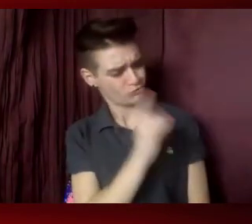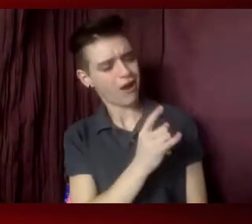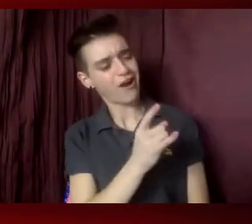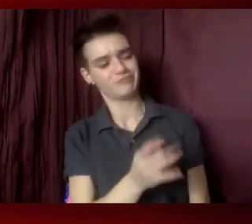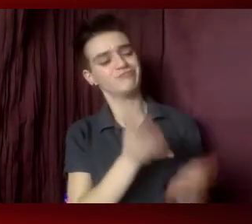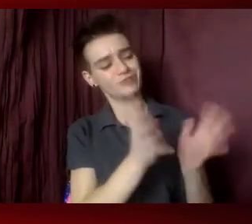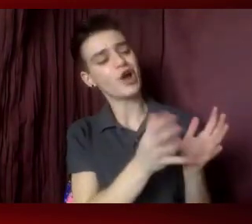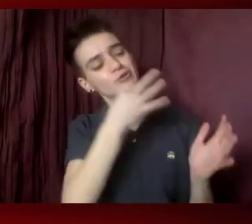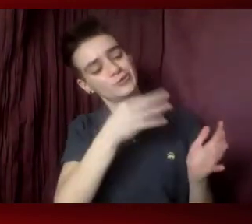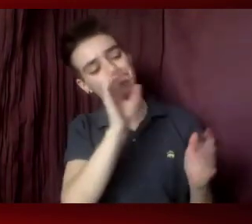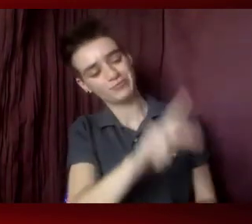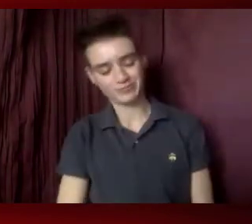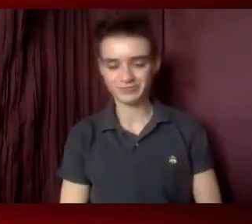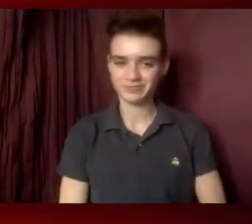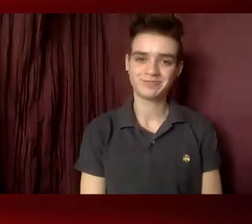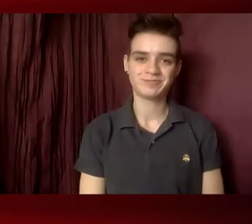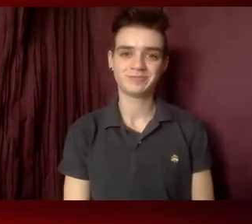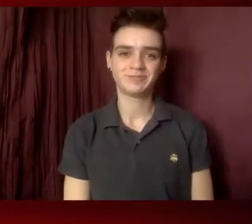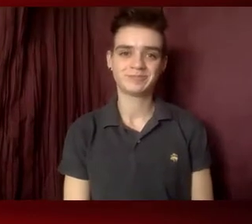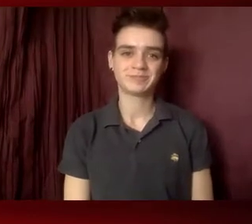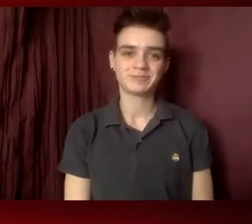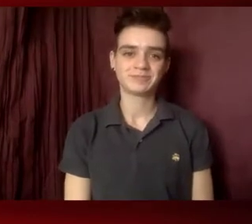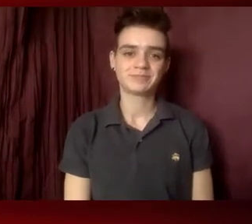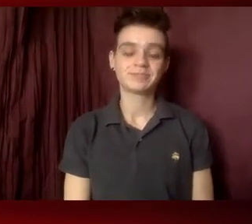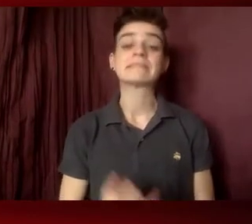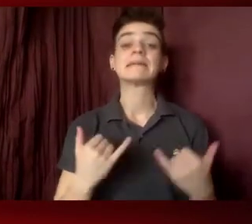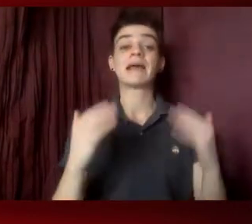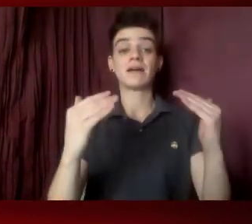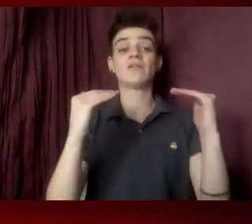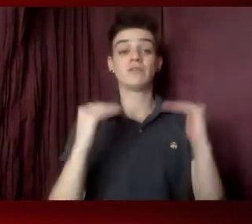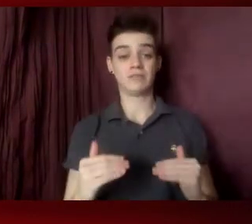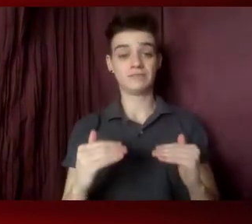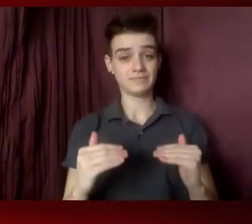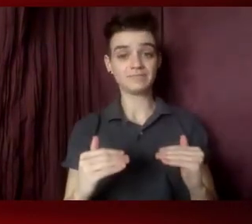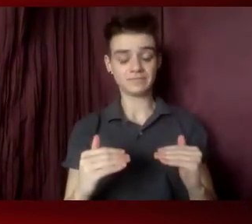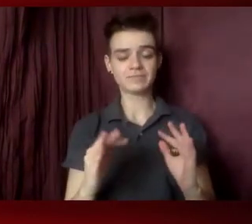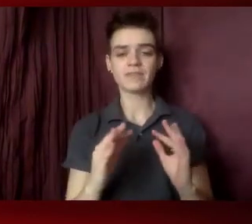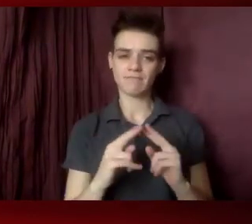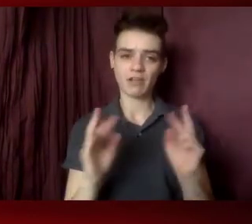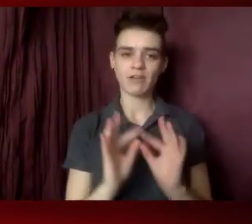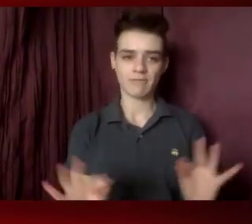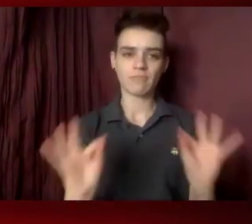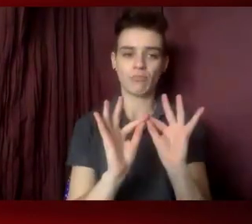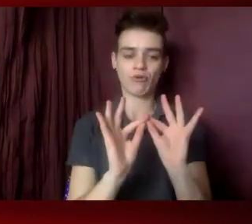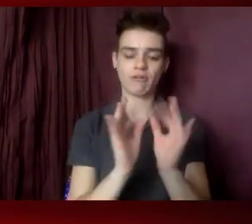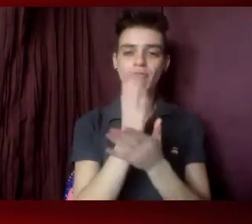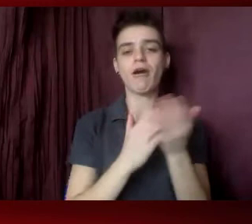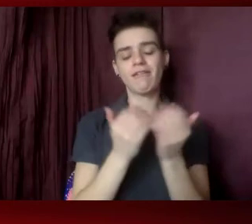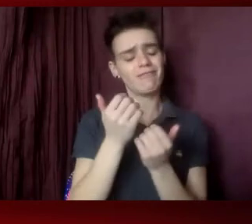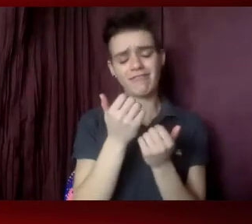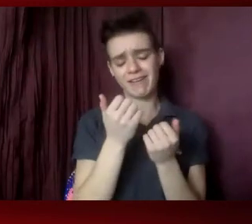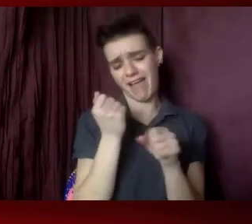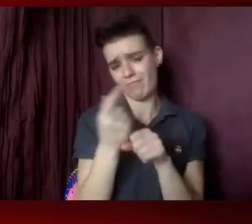Bye-bye. And now we want to move on to a very important part of every AIDS Watch,